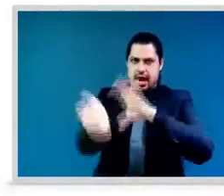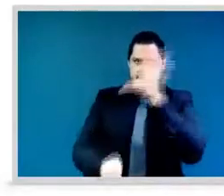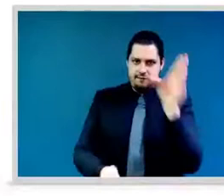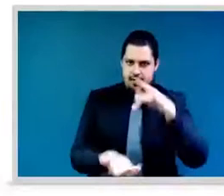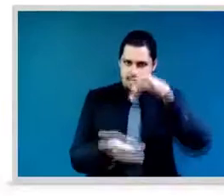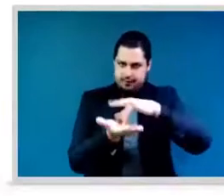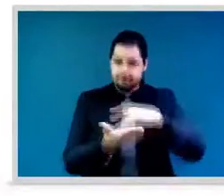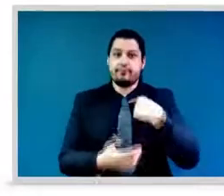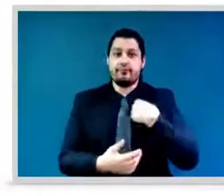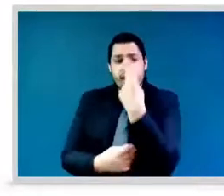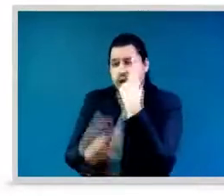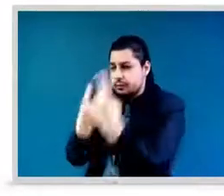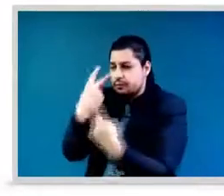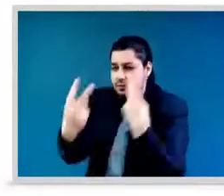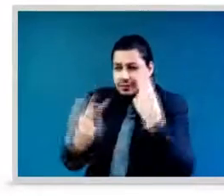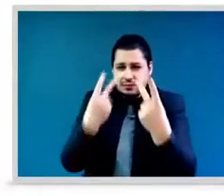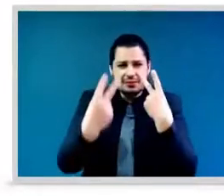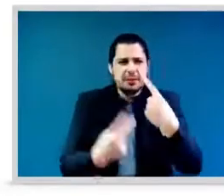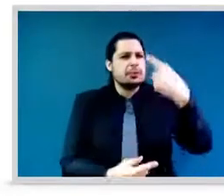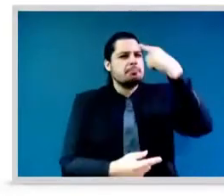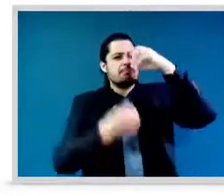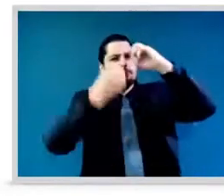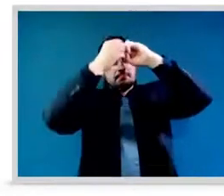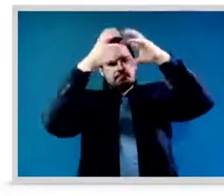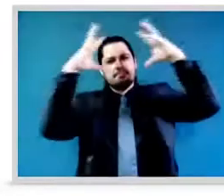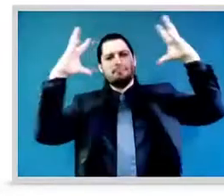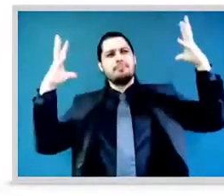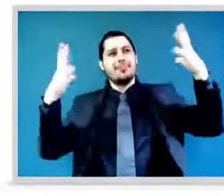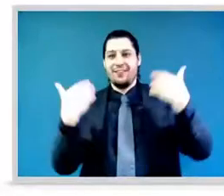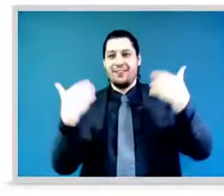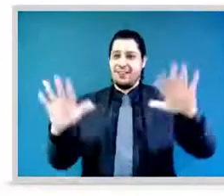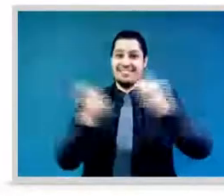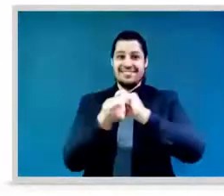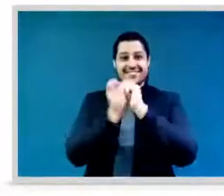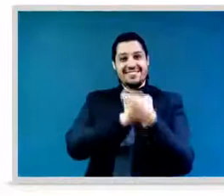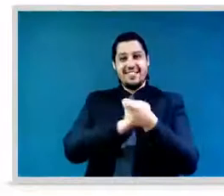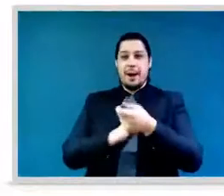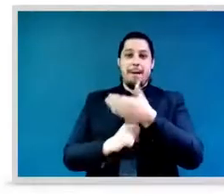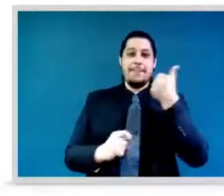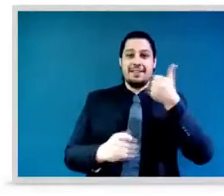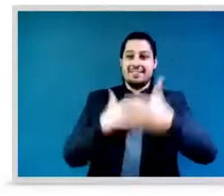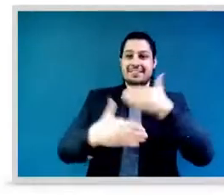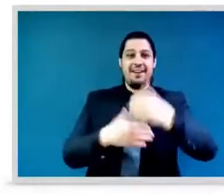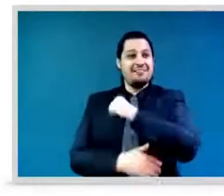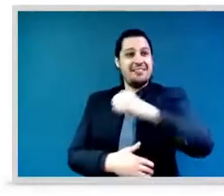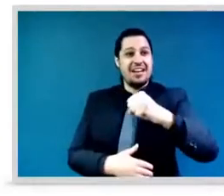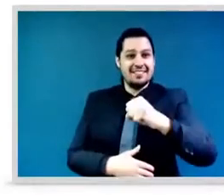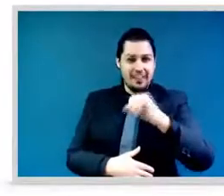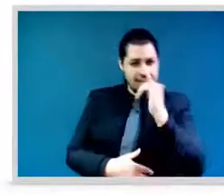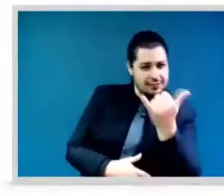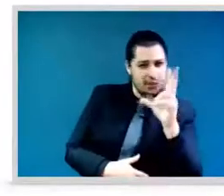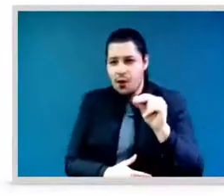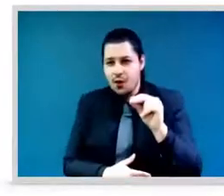situation where we need to preserve advancement, which is not what we were expecting. Many, many of the